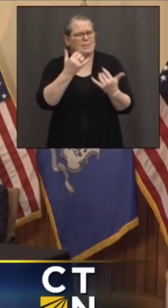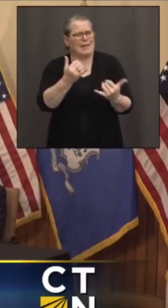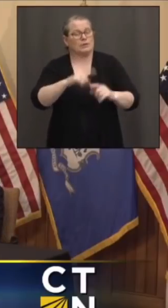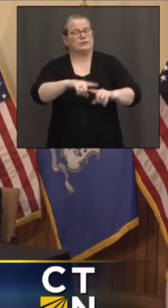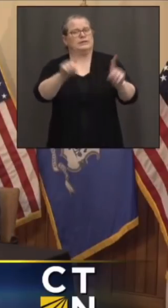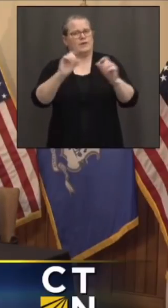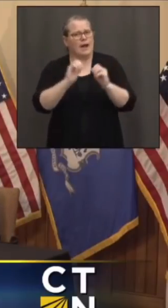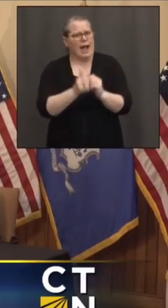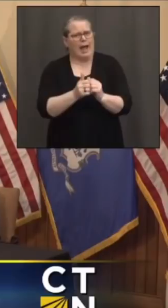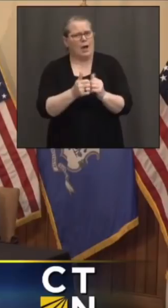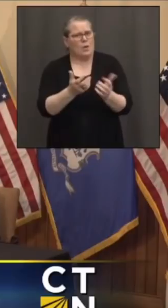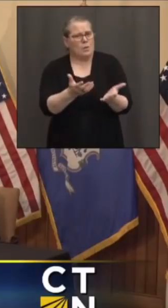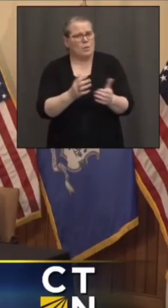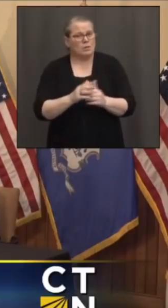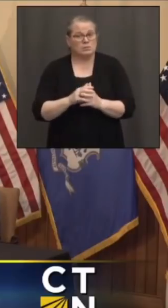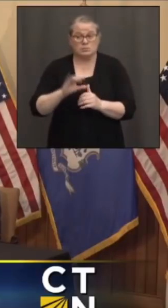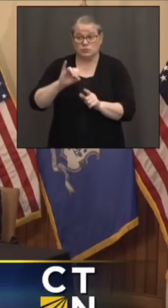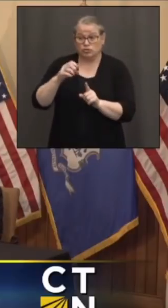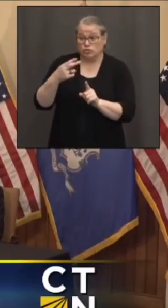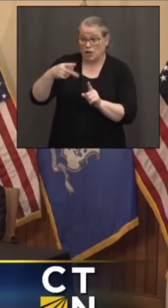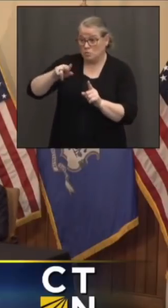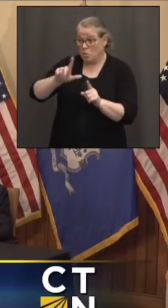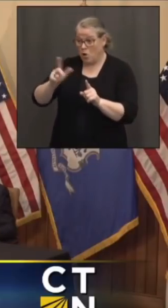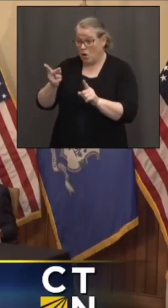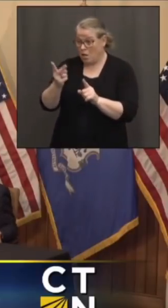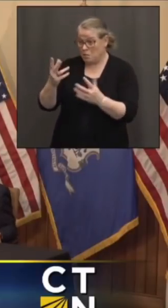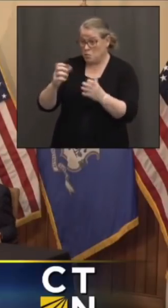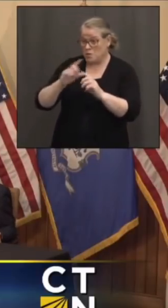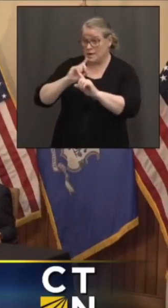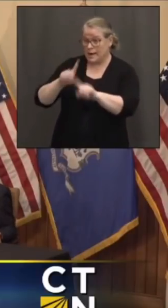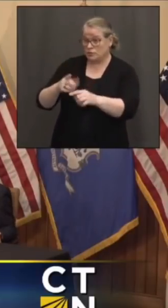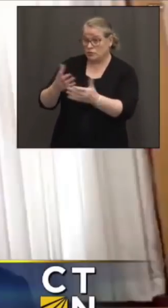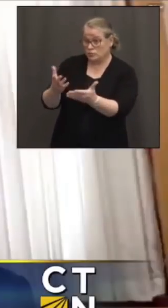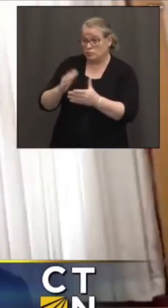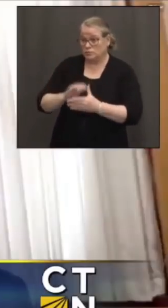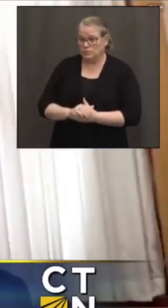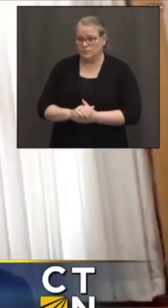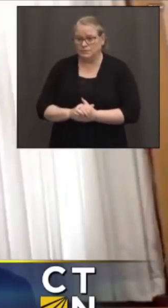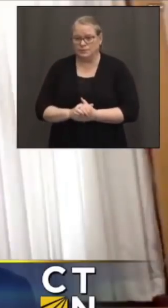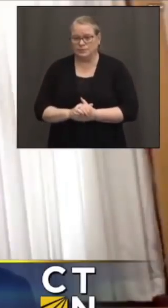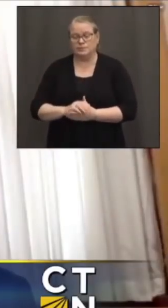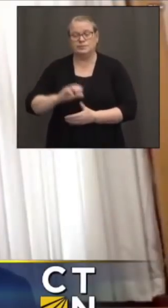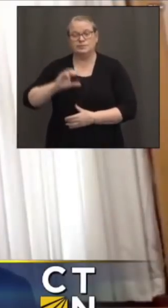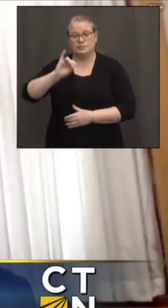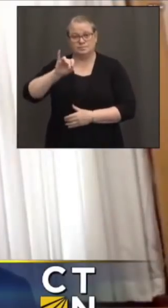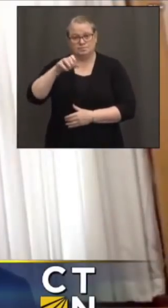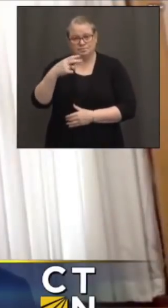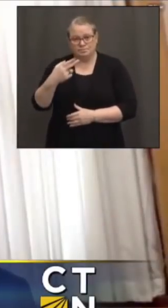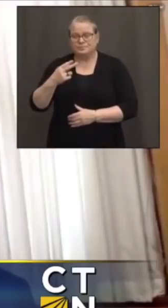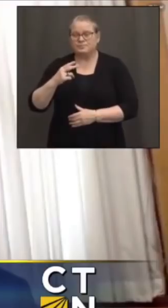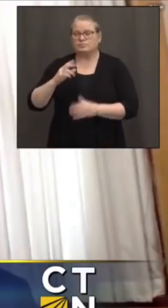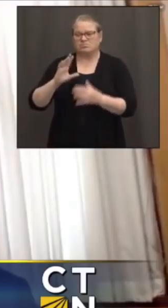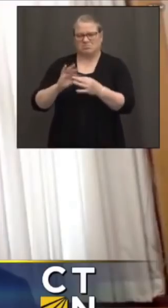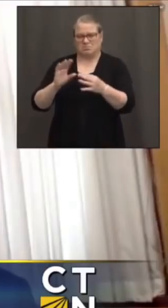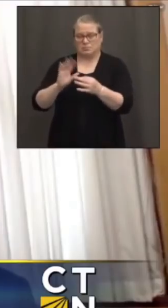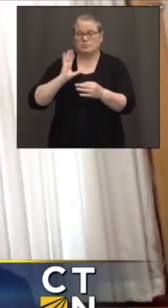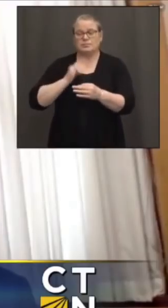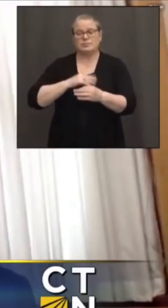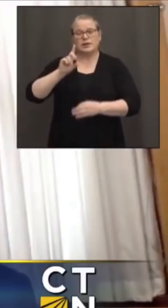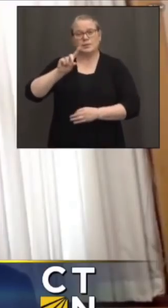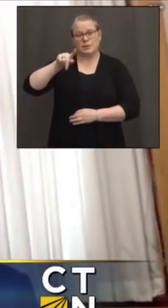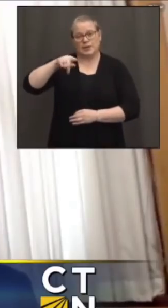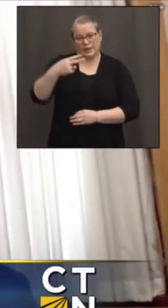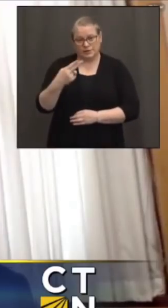Hey, Josh or Paul, do you want to try that? Well, our Department of Public Health, in collaboration with the State